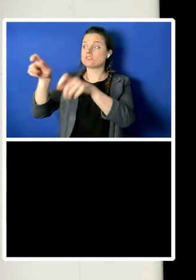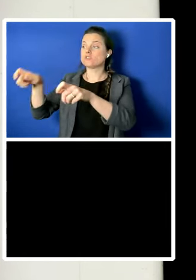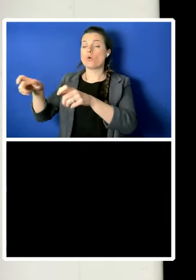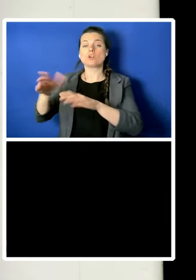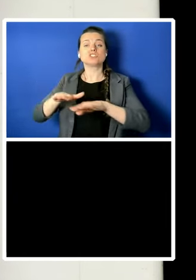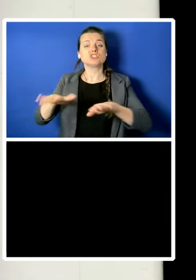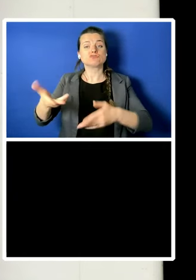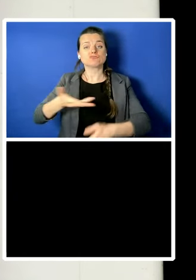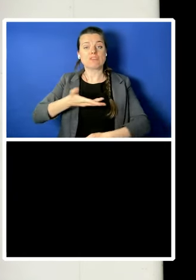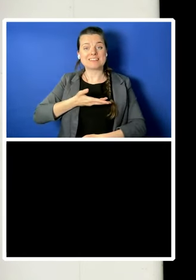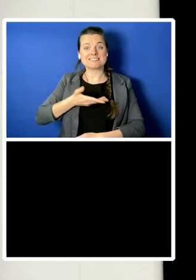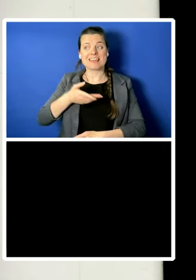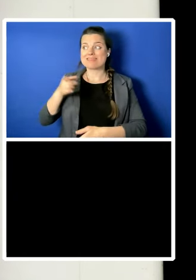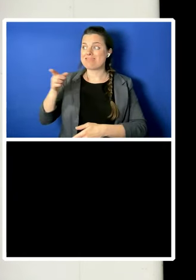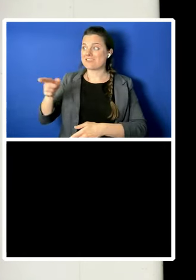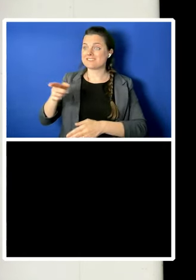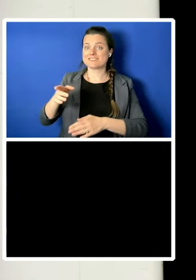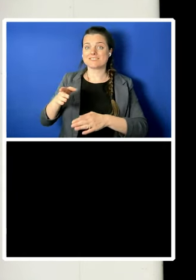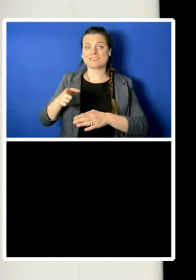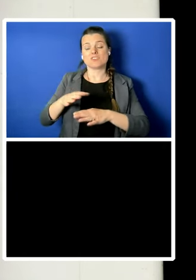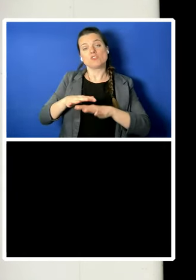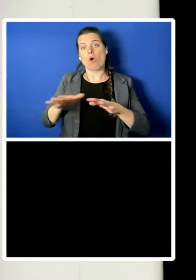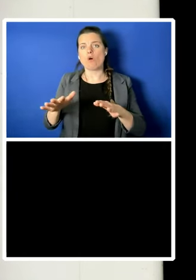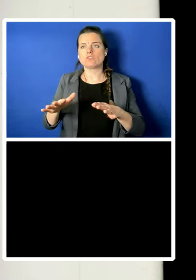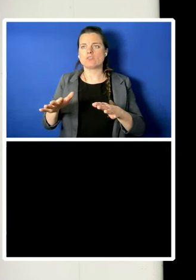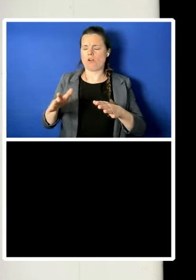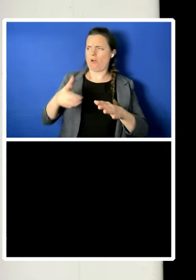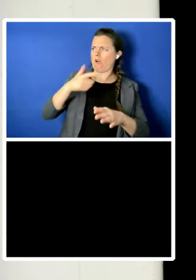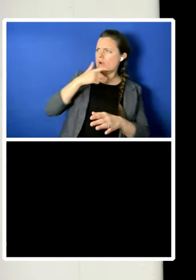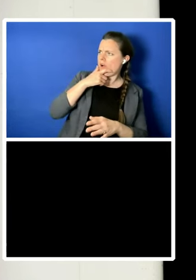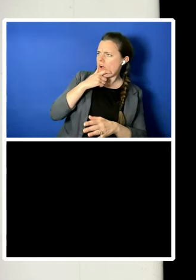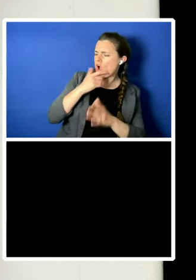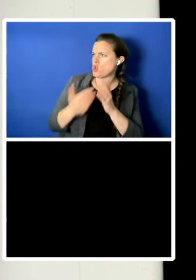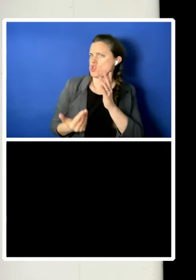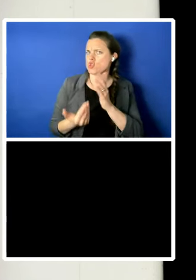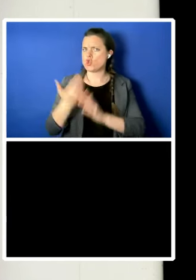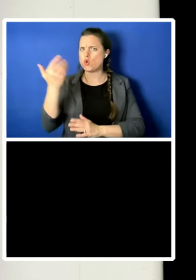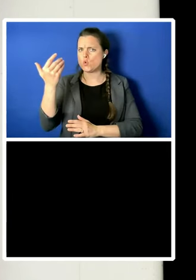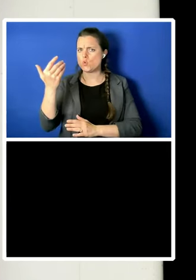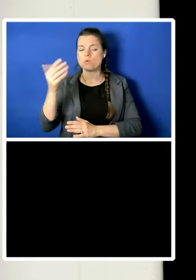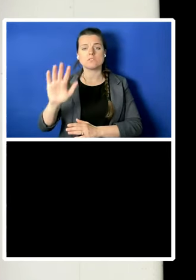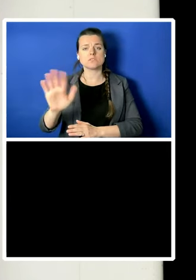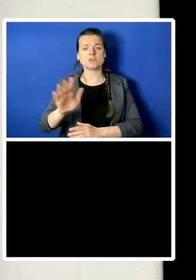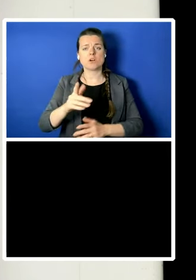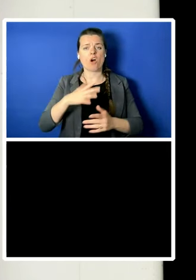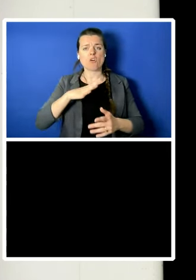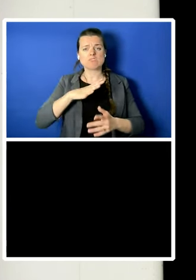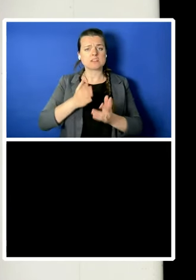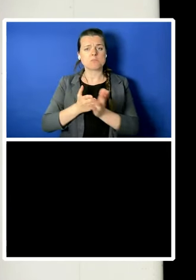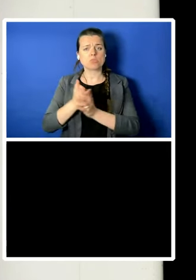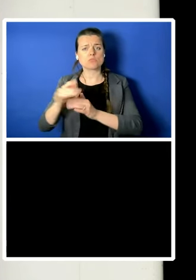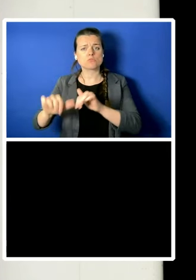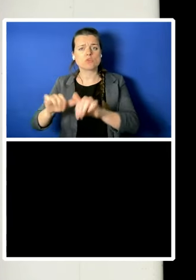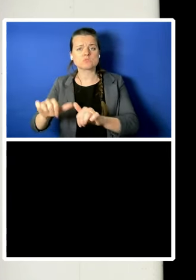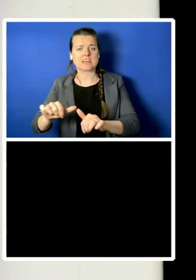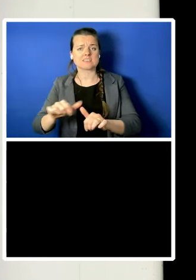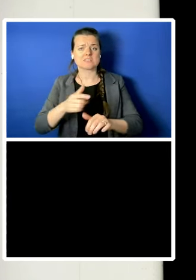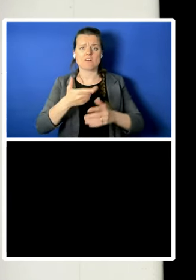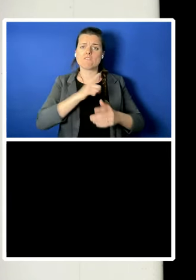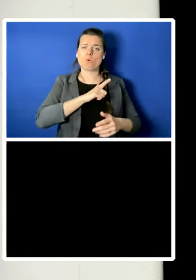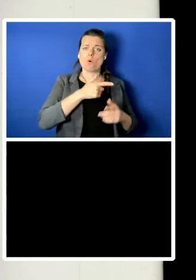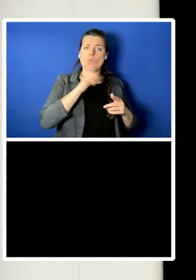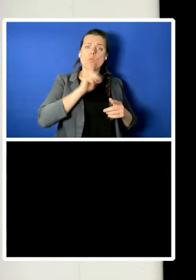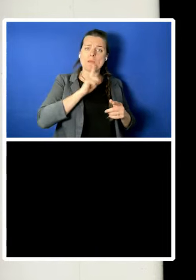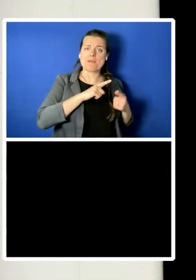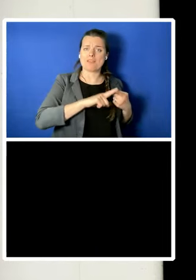than it once seemed to respect those of women, people of other races or in